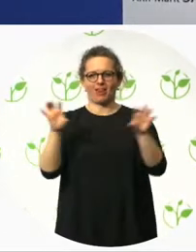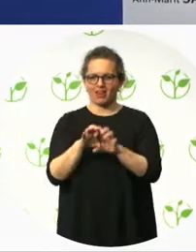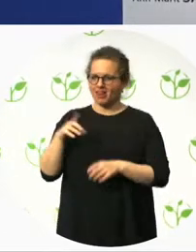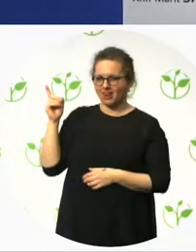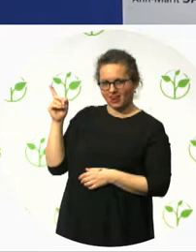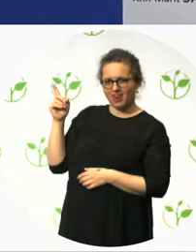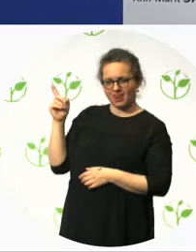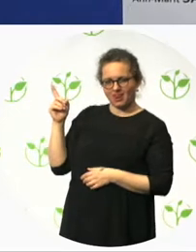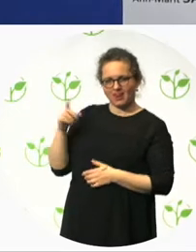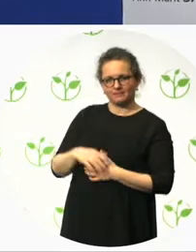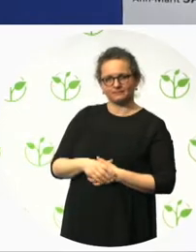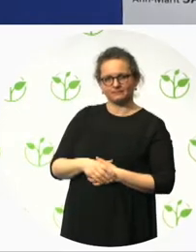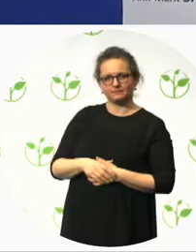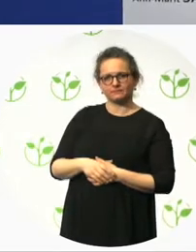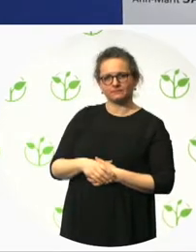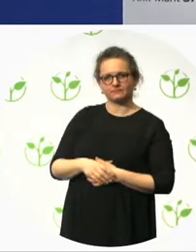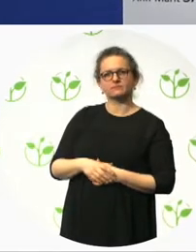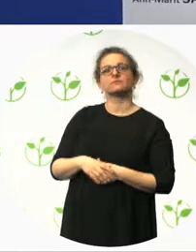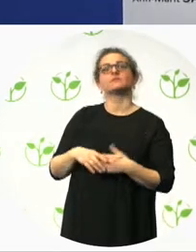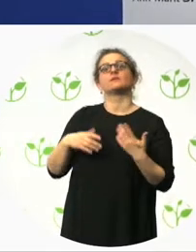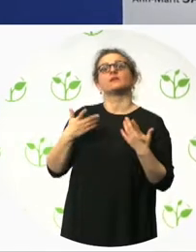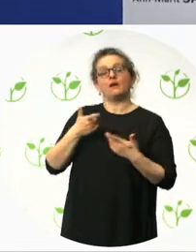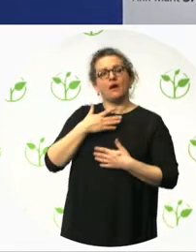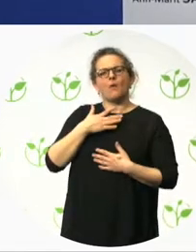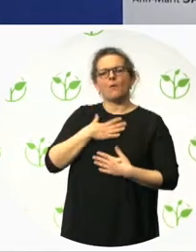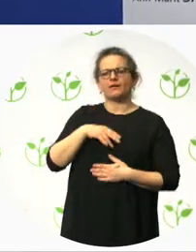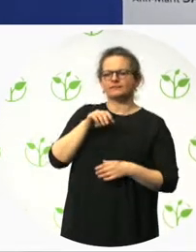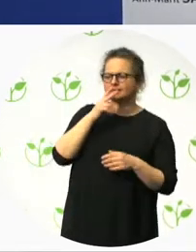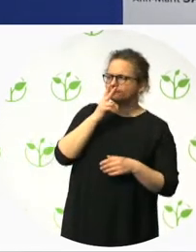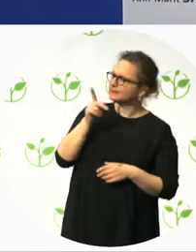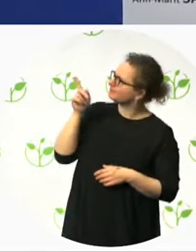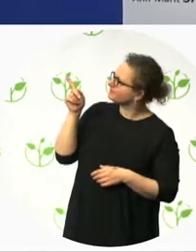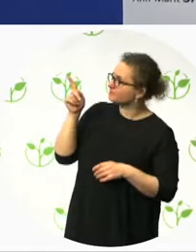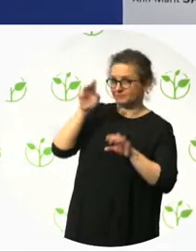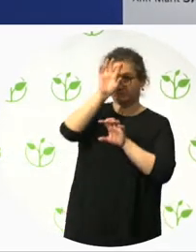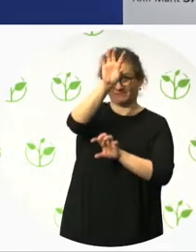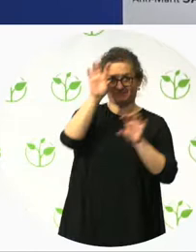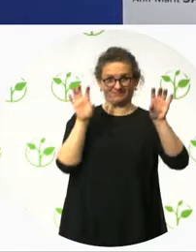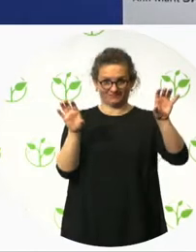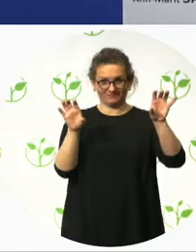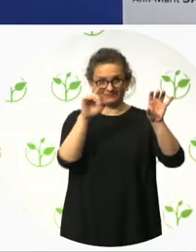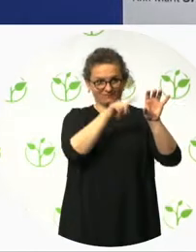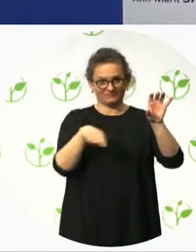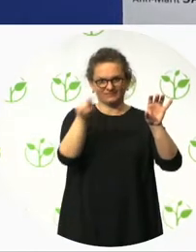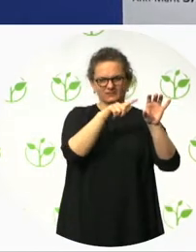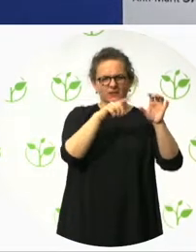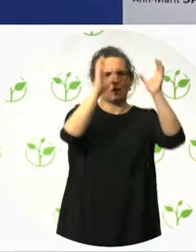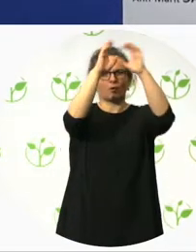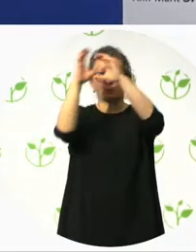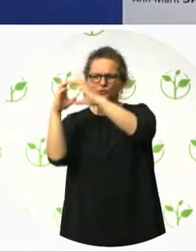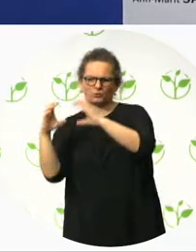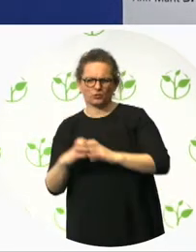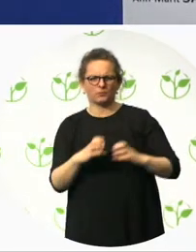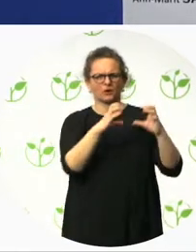And we talk about stakeholders, we look at them in four broad categories around the public, government, education